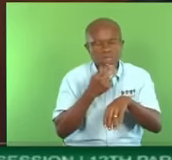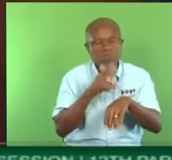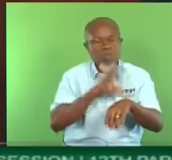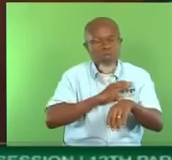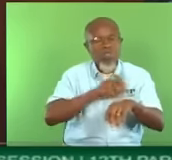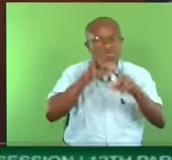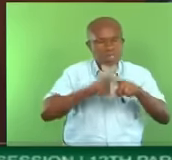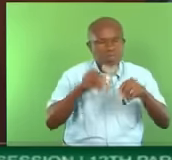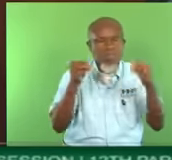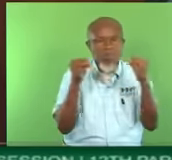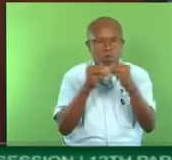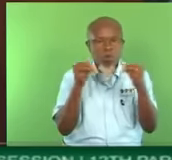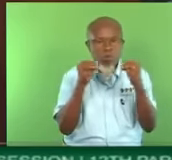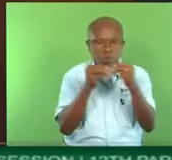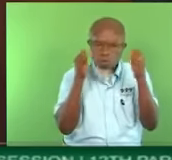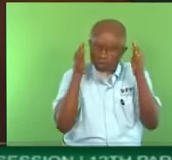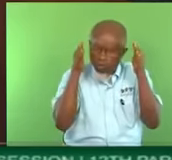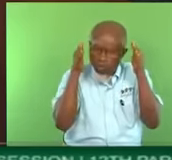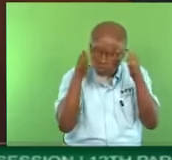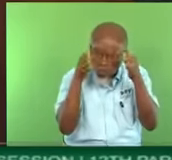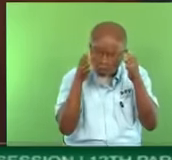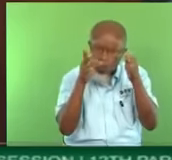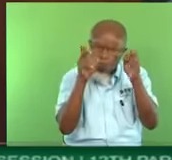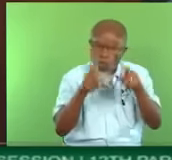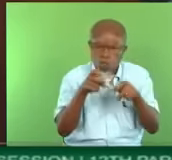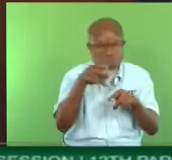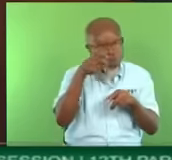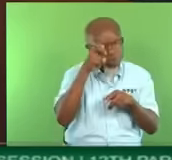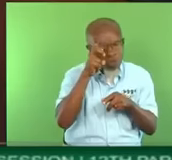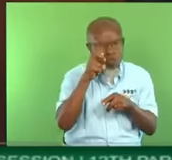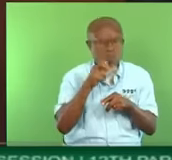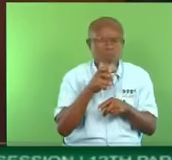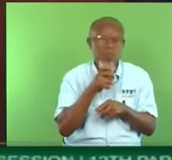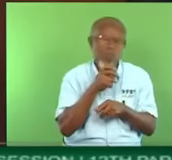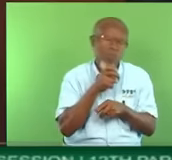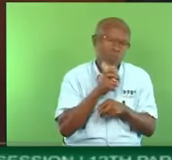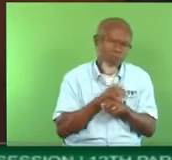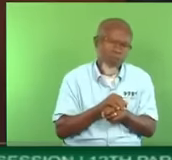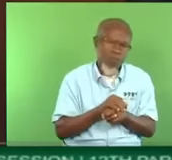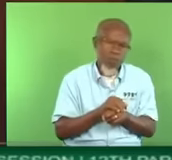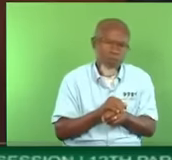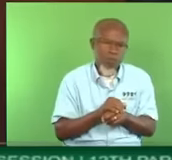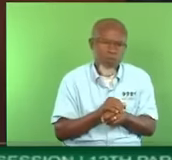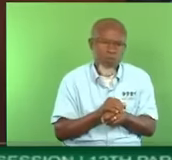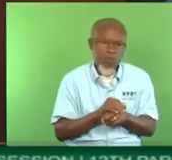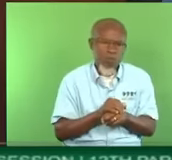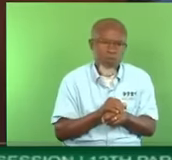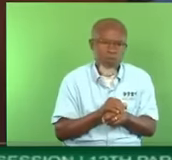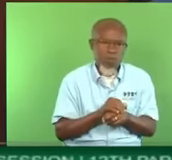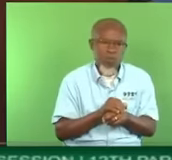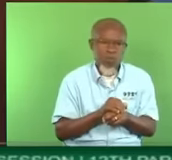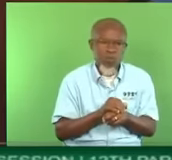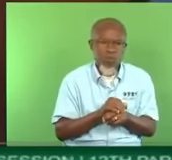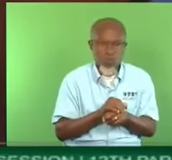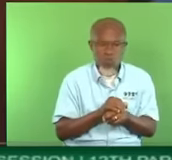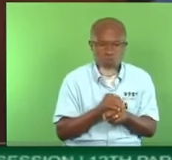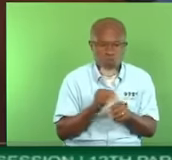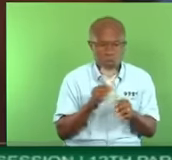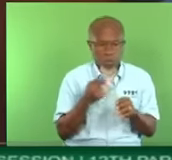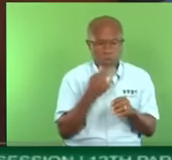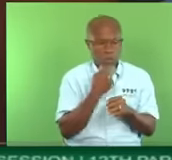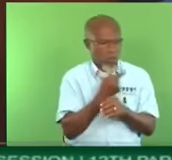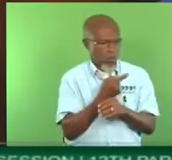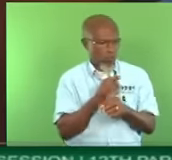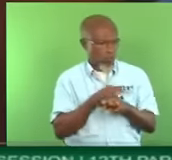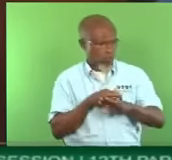I read a report in the newspaper where a high-ranking officer was saying, we have no reports of extortion, you know, when we